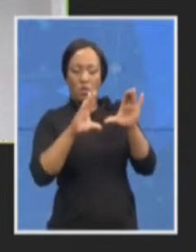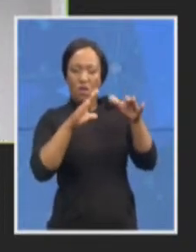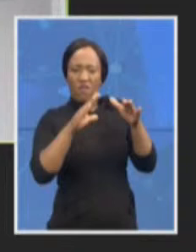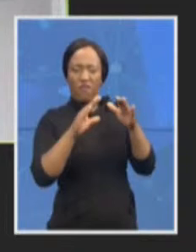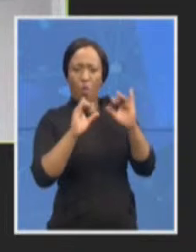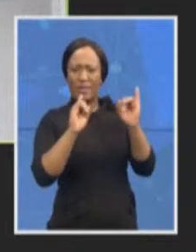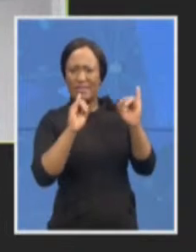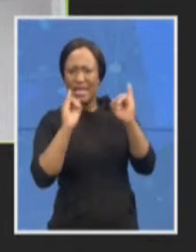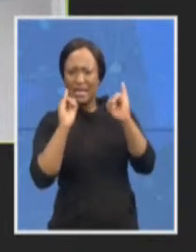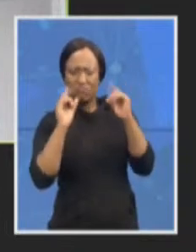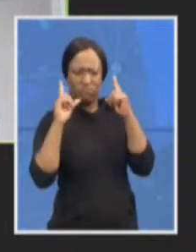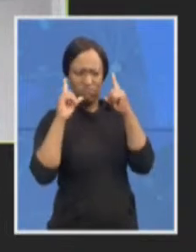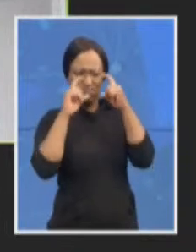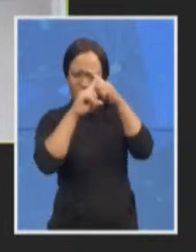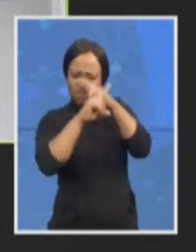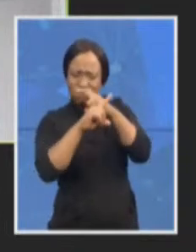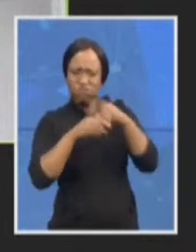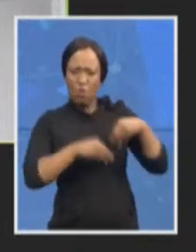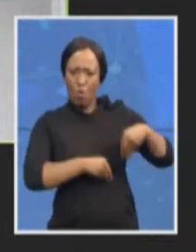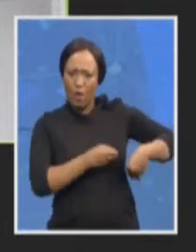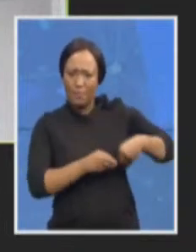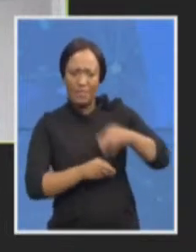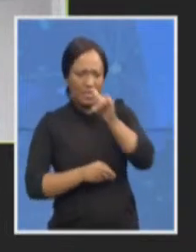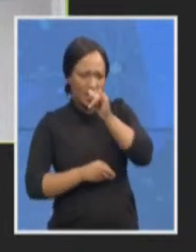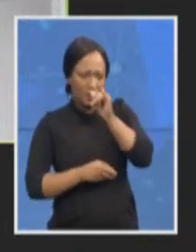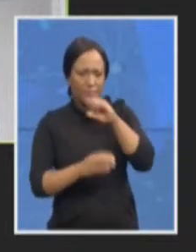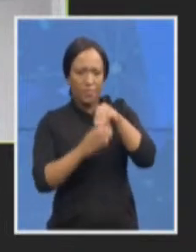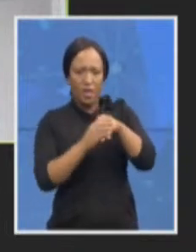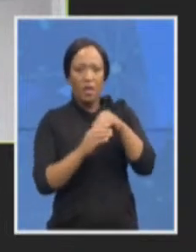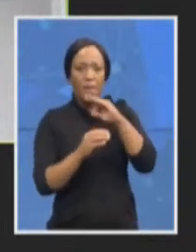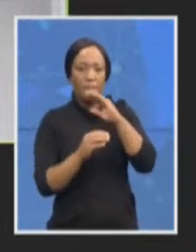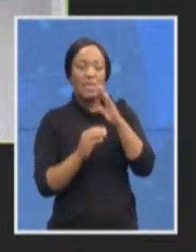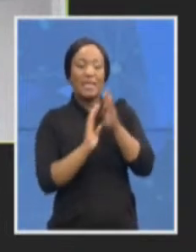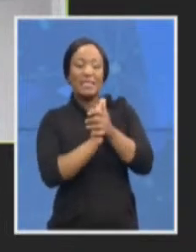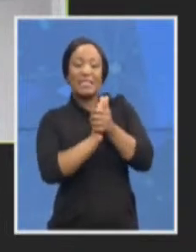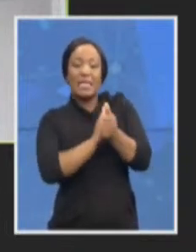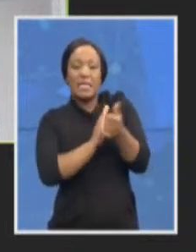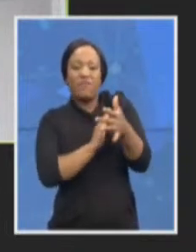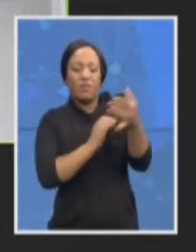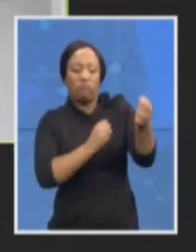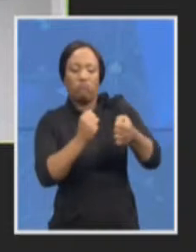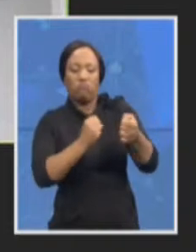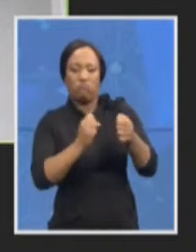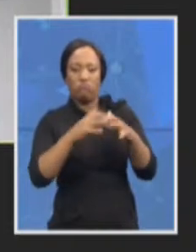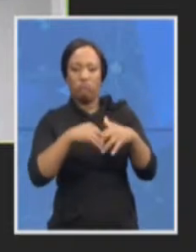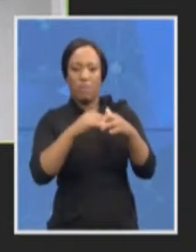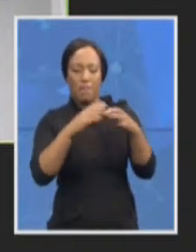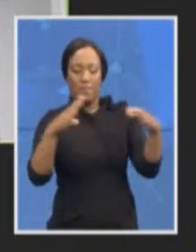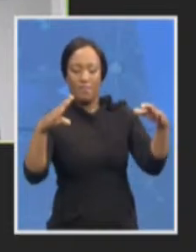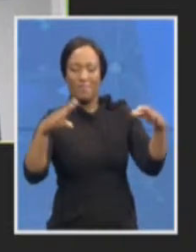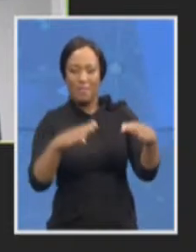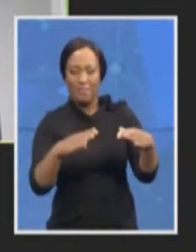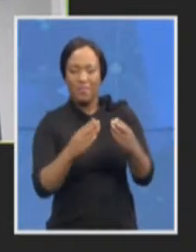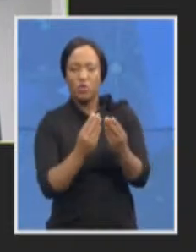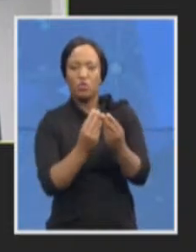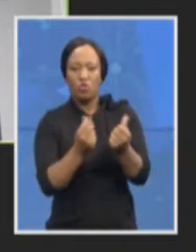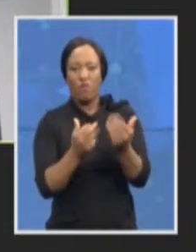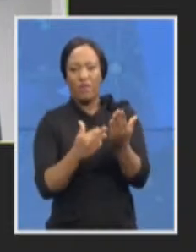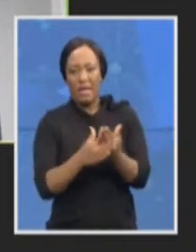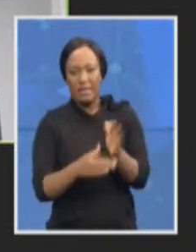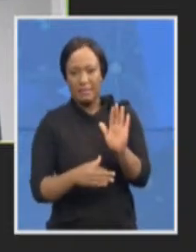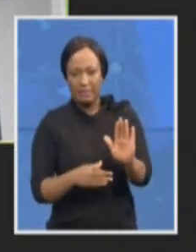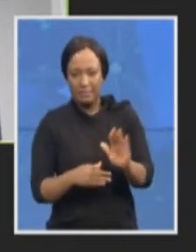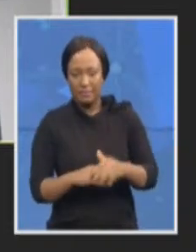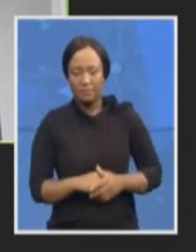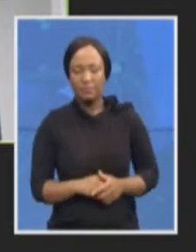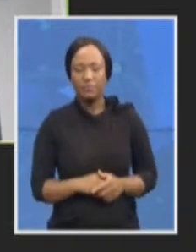expertise would be developed in order to deal with these cases now we do have some prosecutors that can